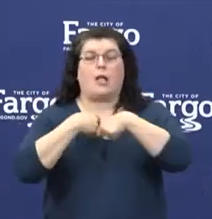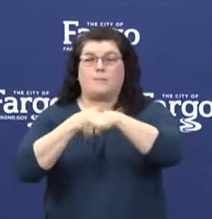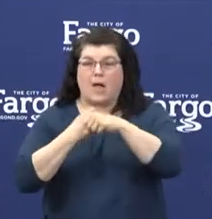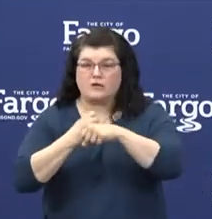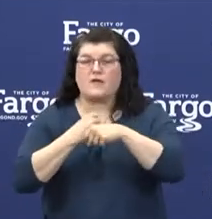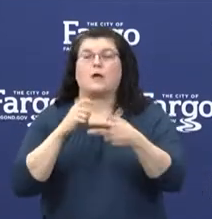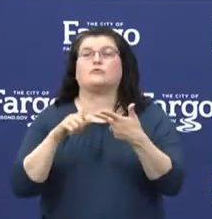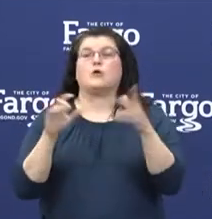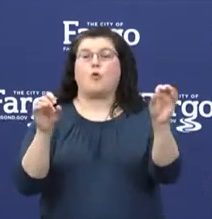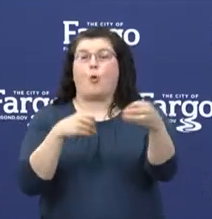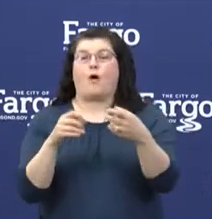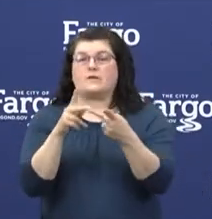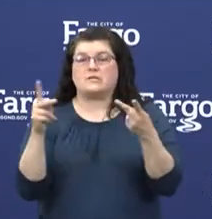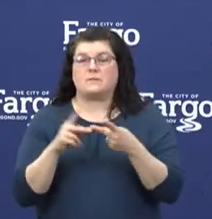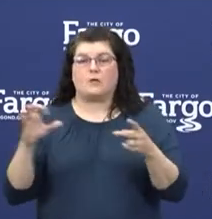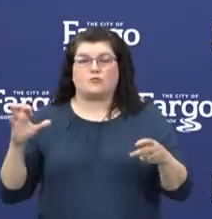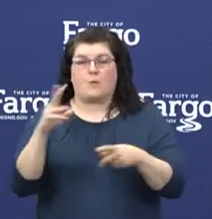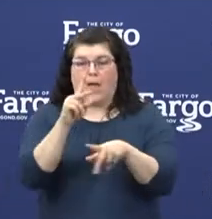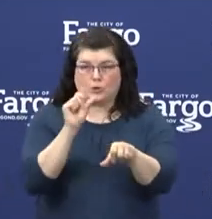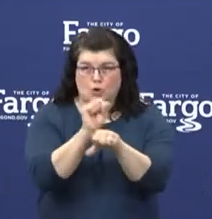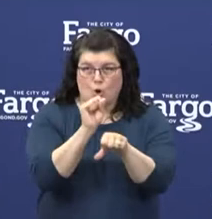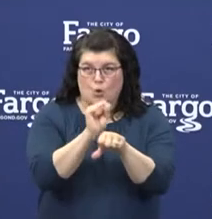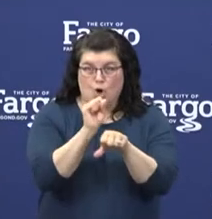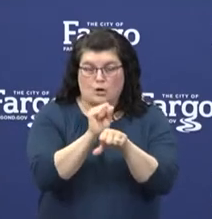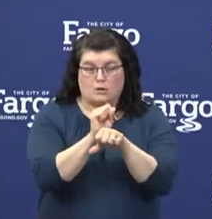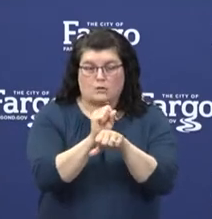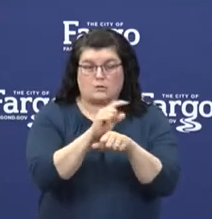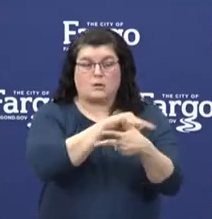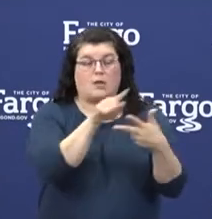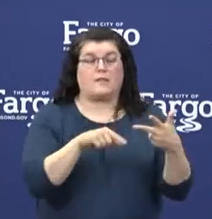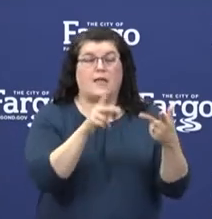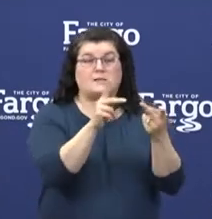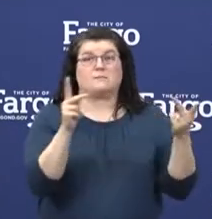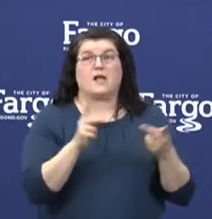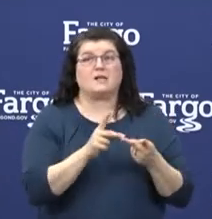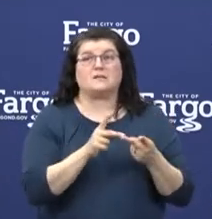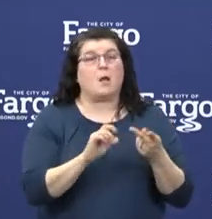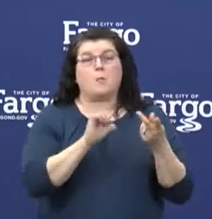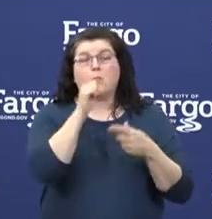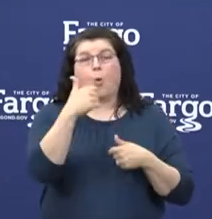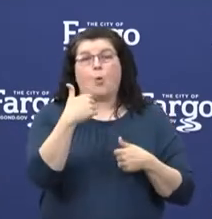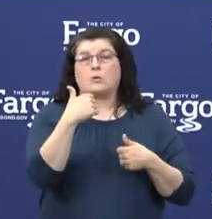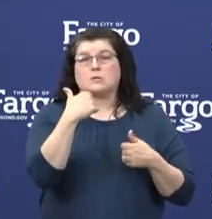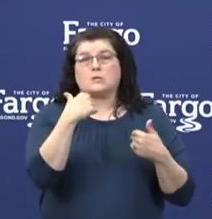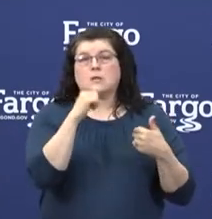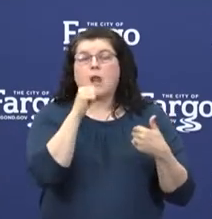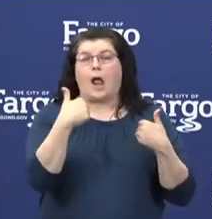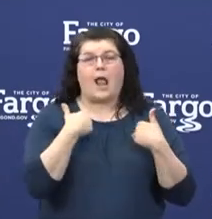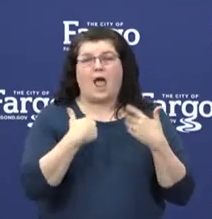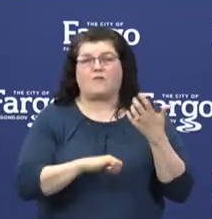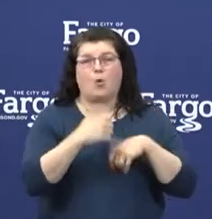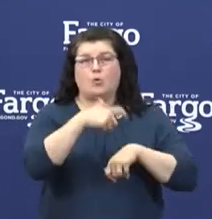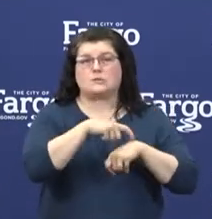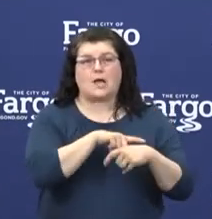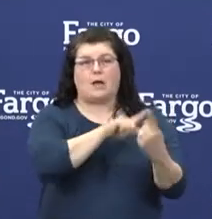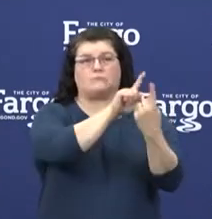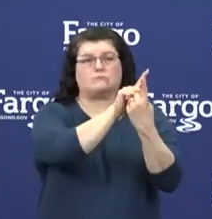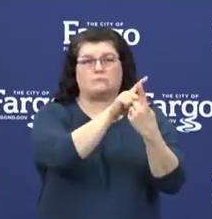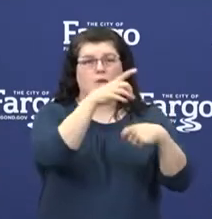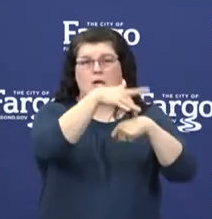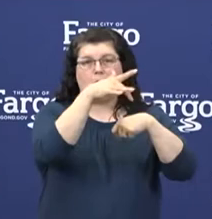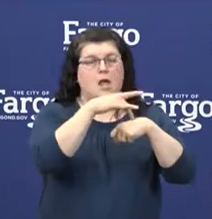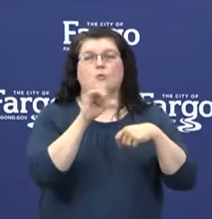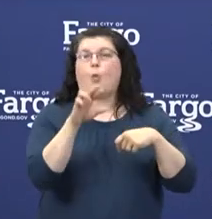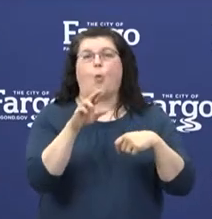to return to work. These workplaces generally do not involve direct interactions with customers or the general public.